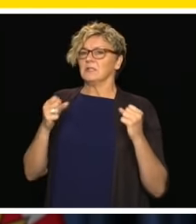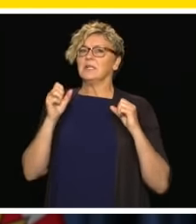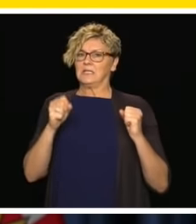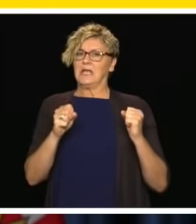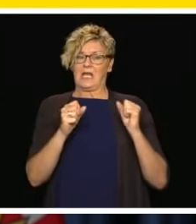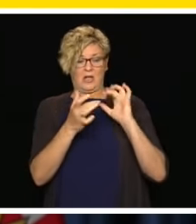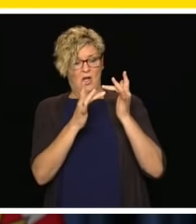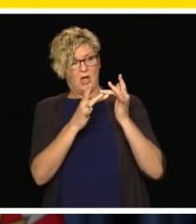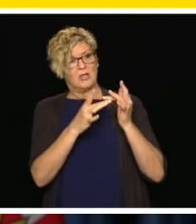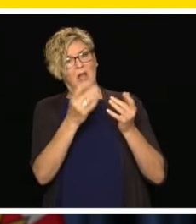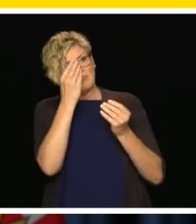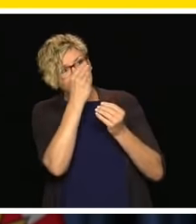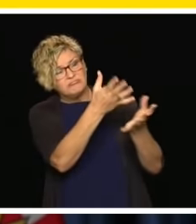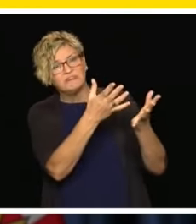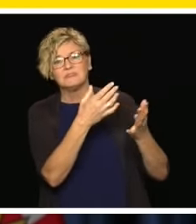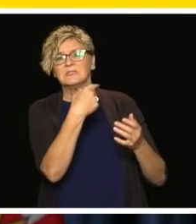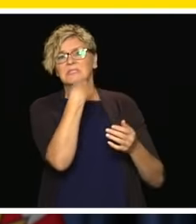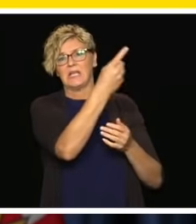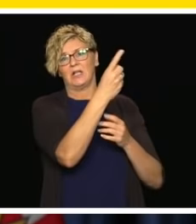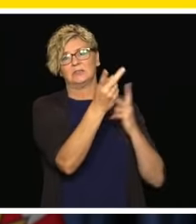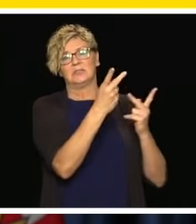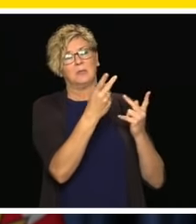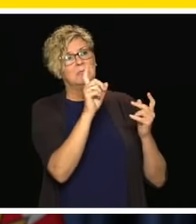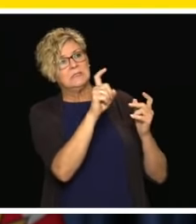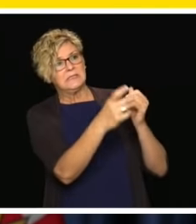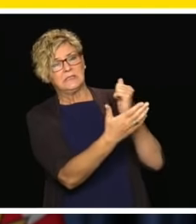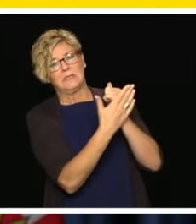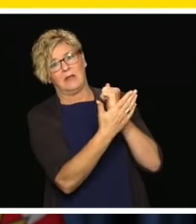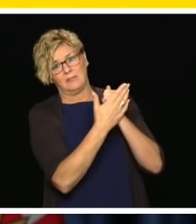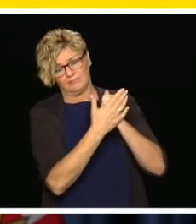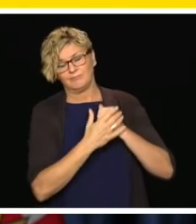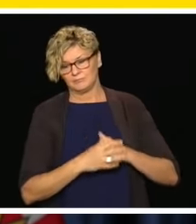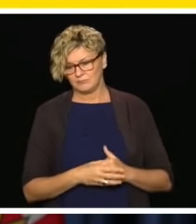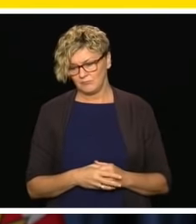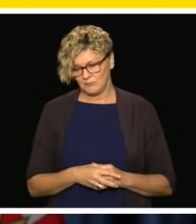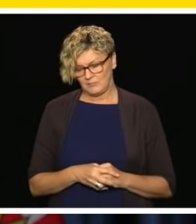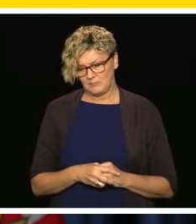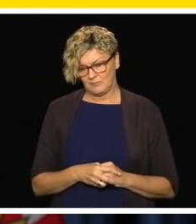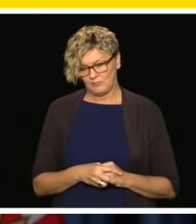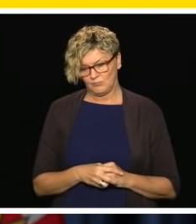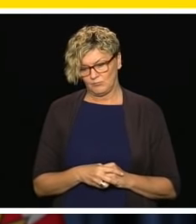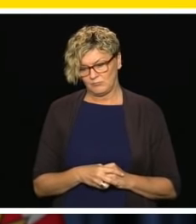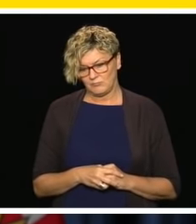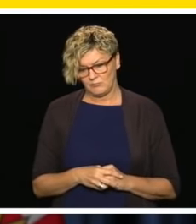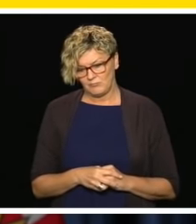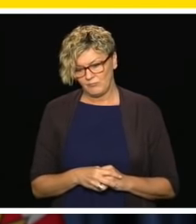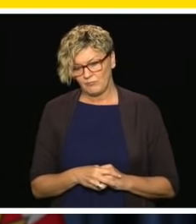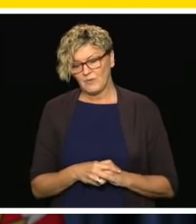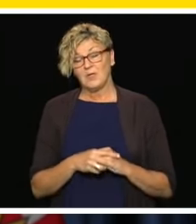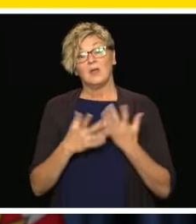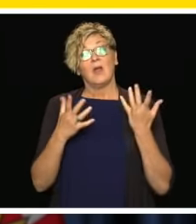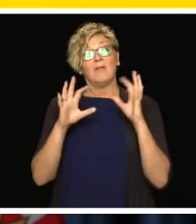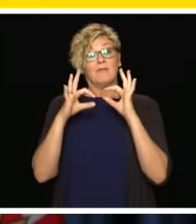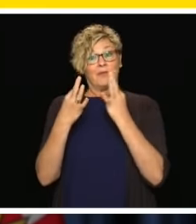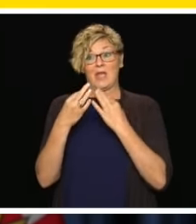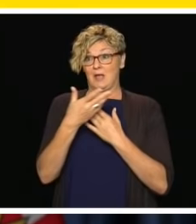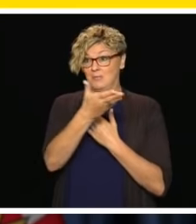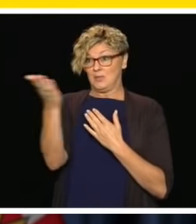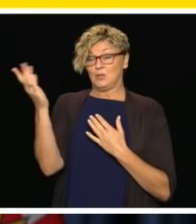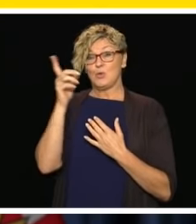I also want to announce and let parents know today that remote learning continues to be available for all students in British Columbia.